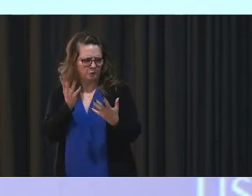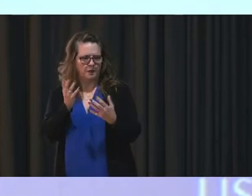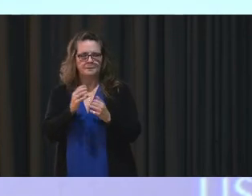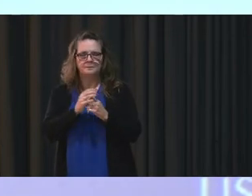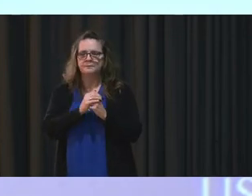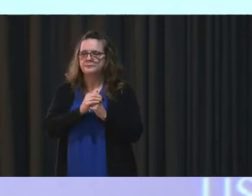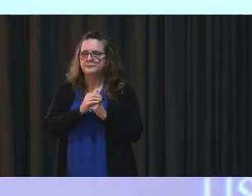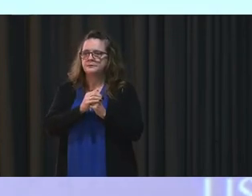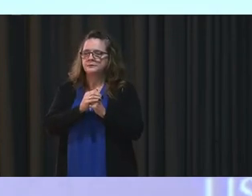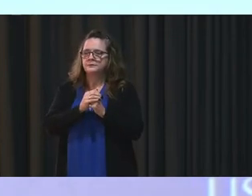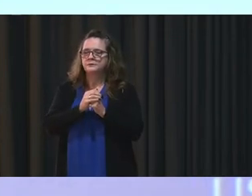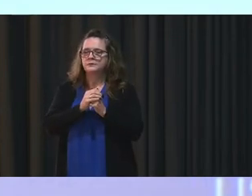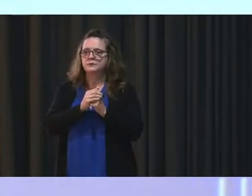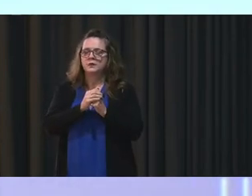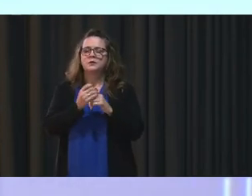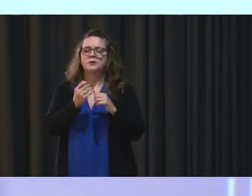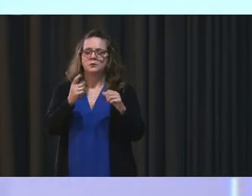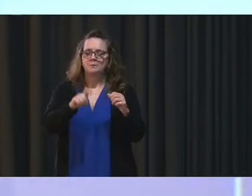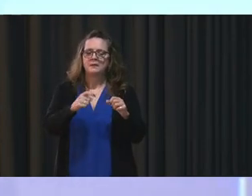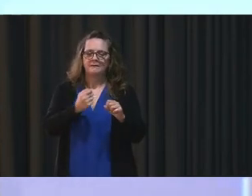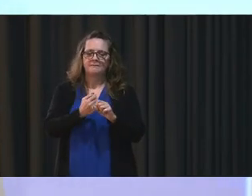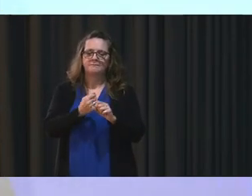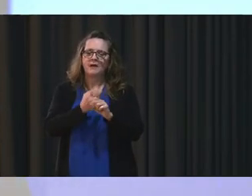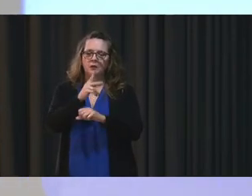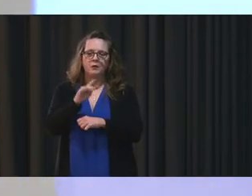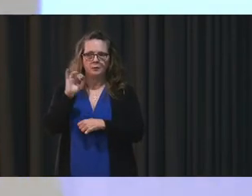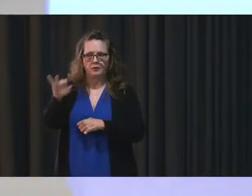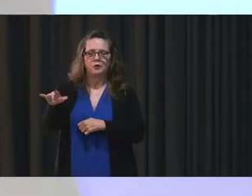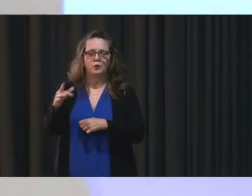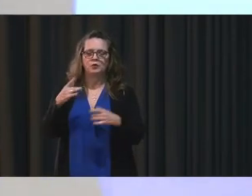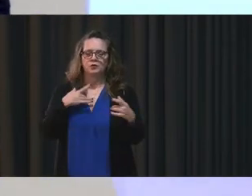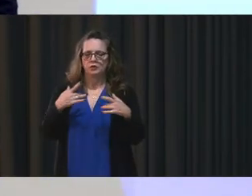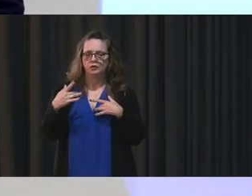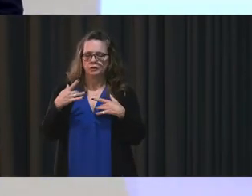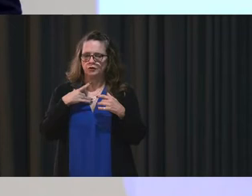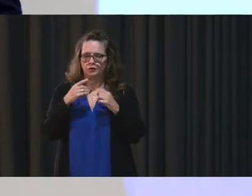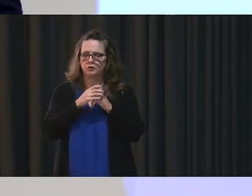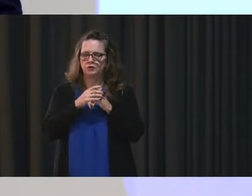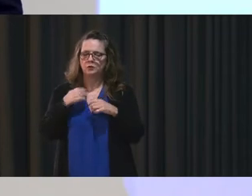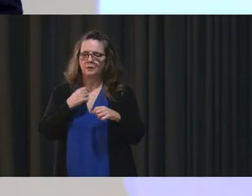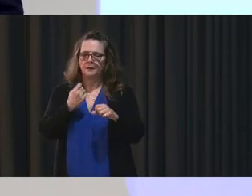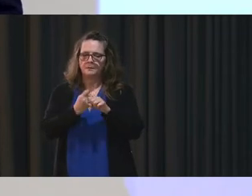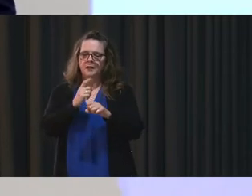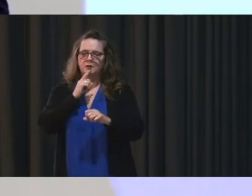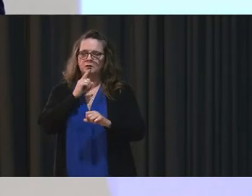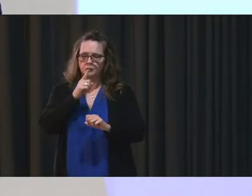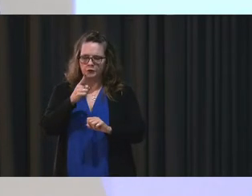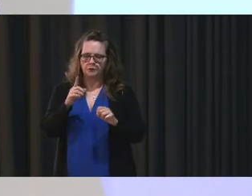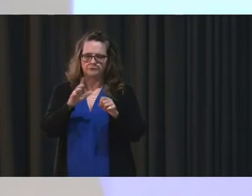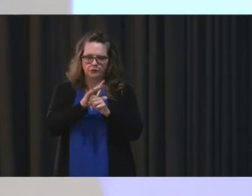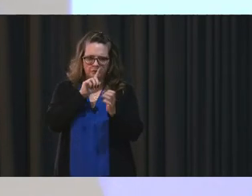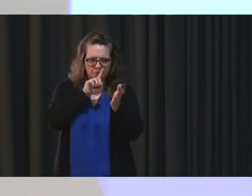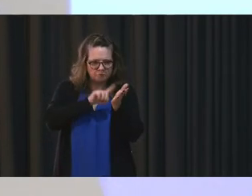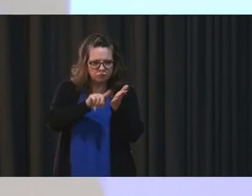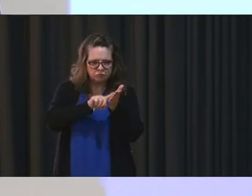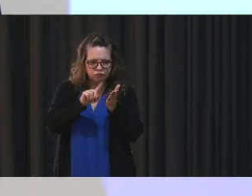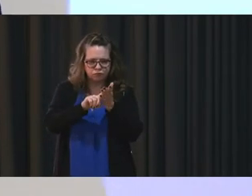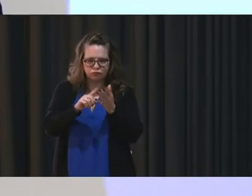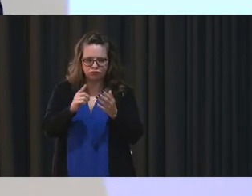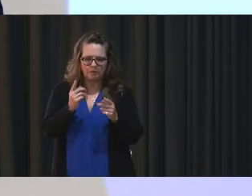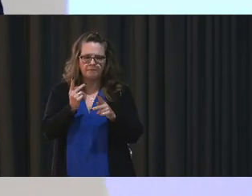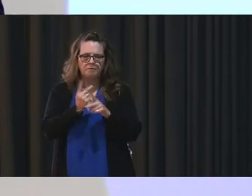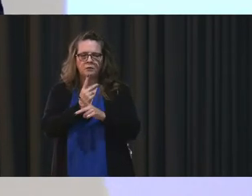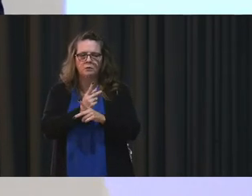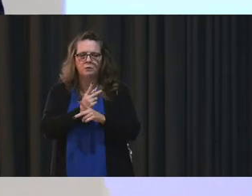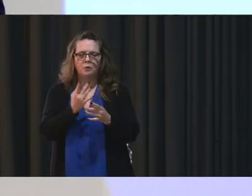can make certain to follow up on that, the assistant principal's here, and we'll make sure that the proper investigation